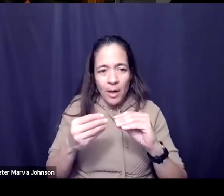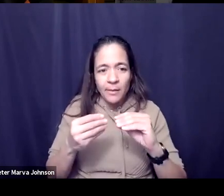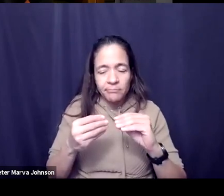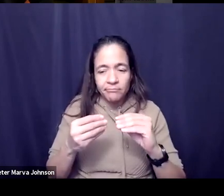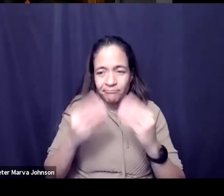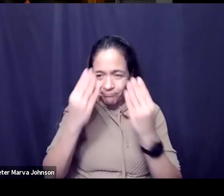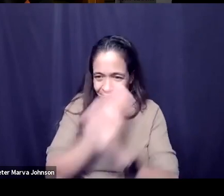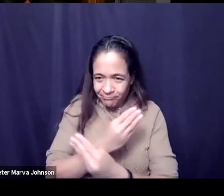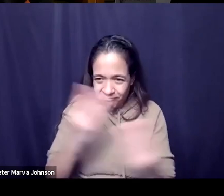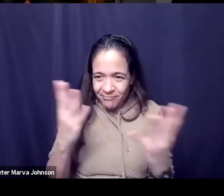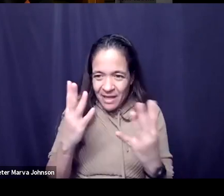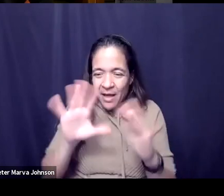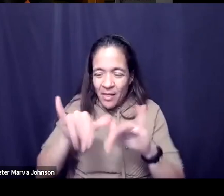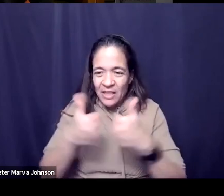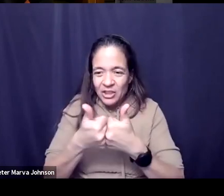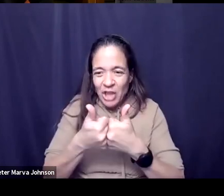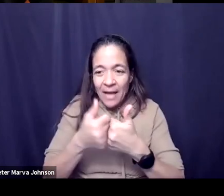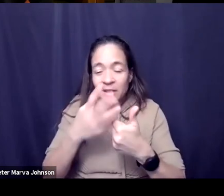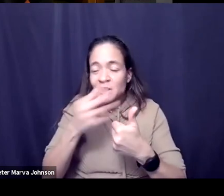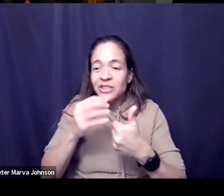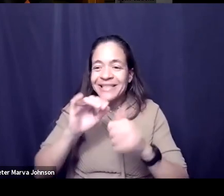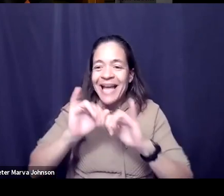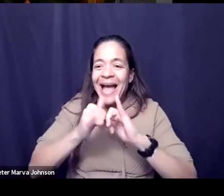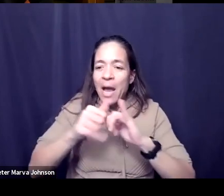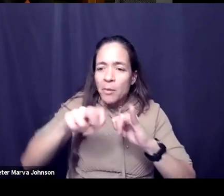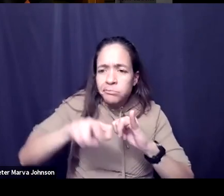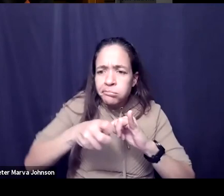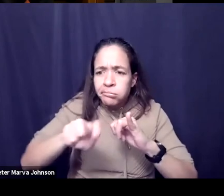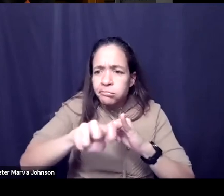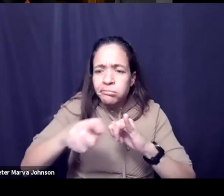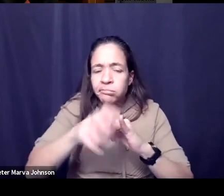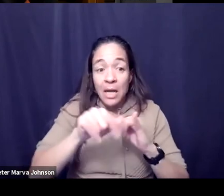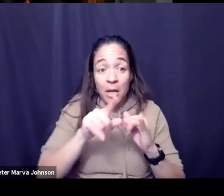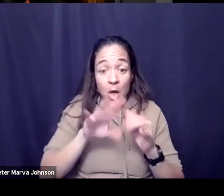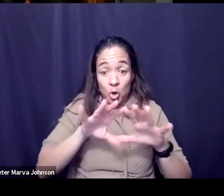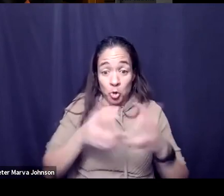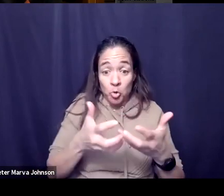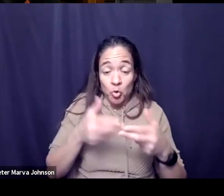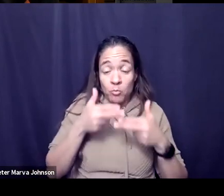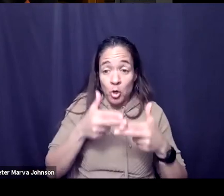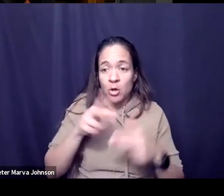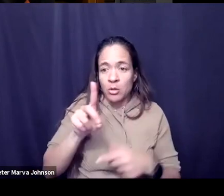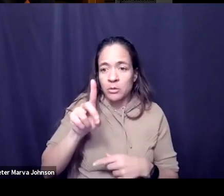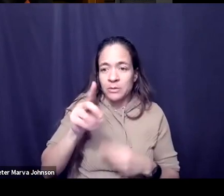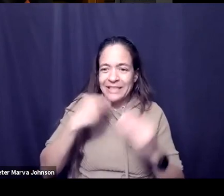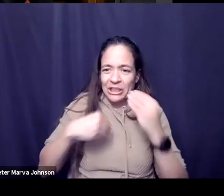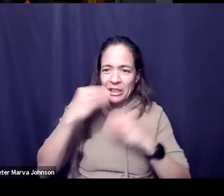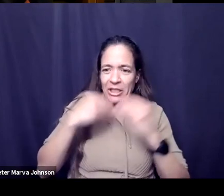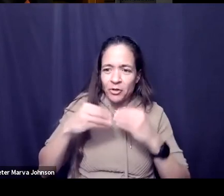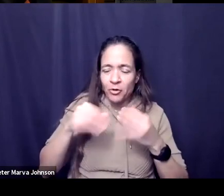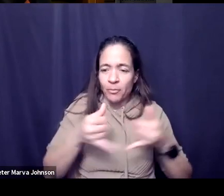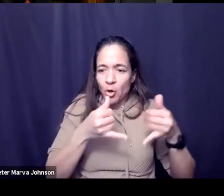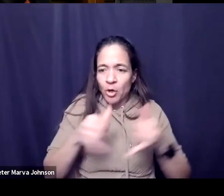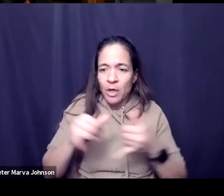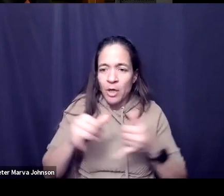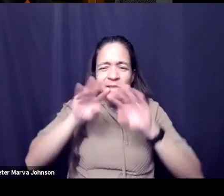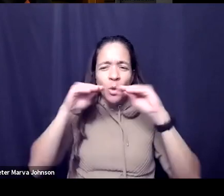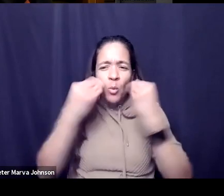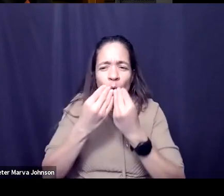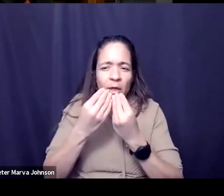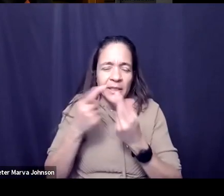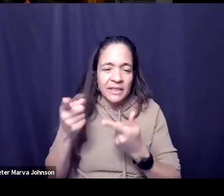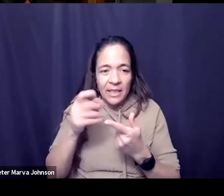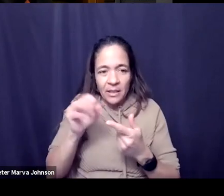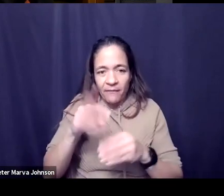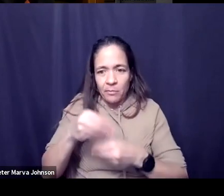challenges and how to navigate them is a a group called the dinner party so there's an organization that's called the dinner party i think if look up the